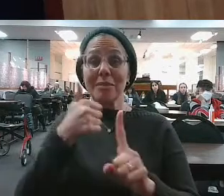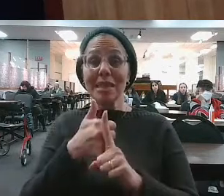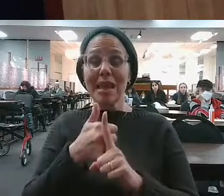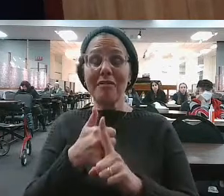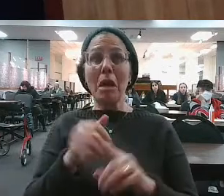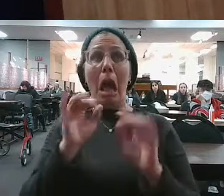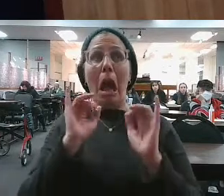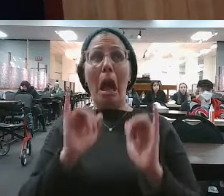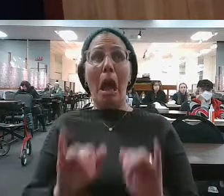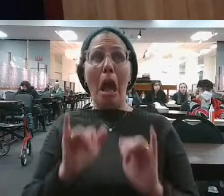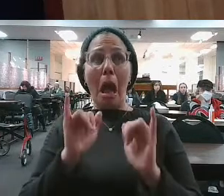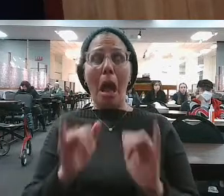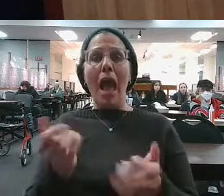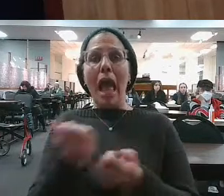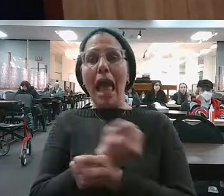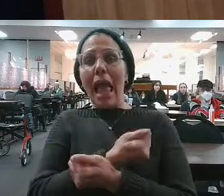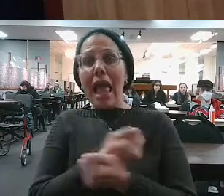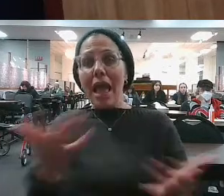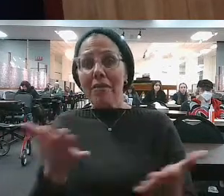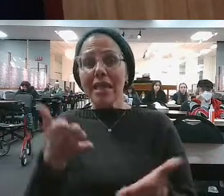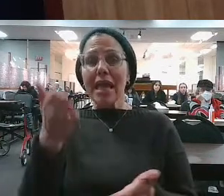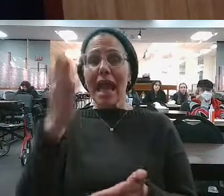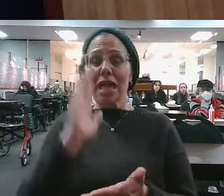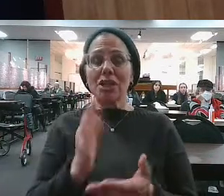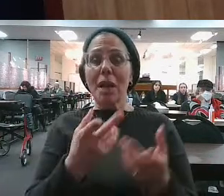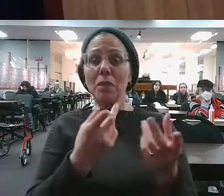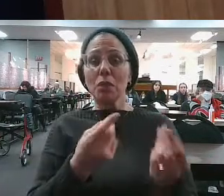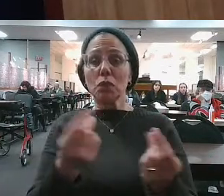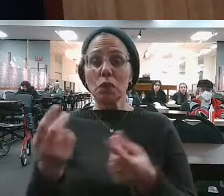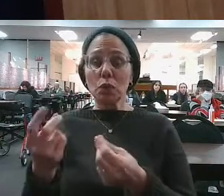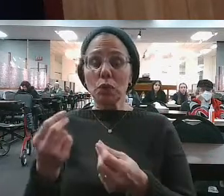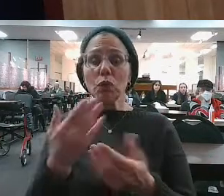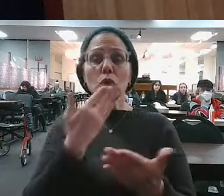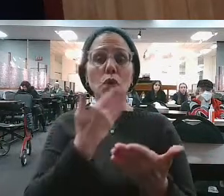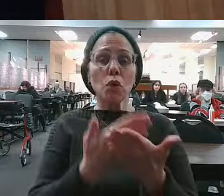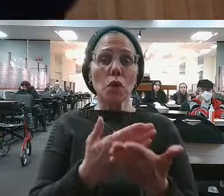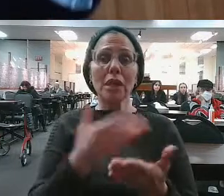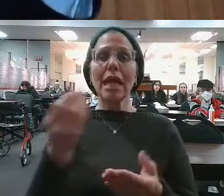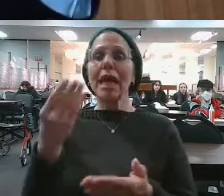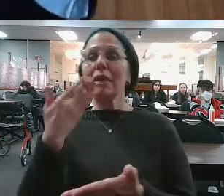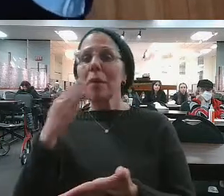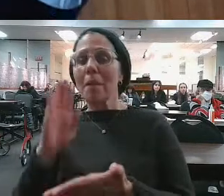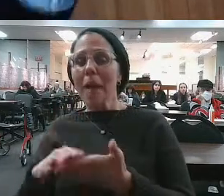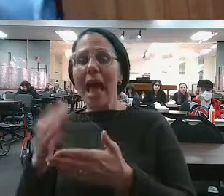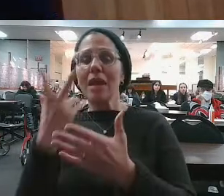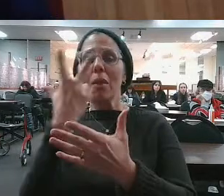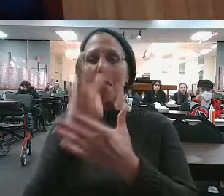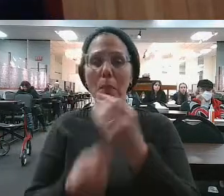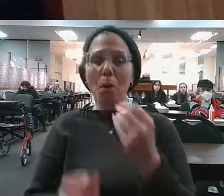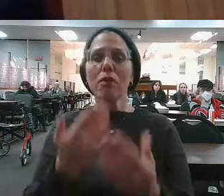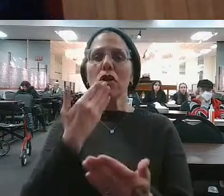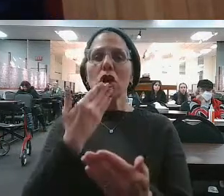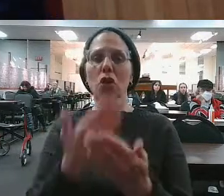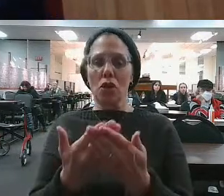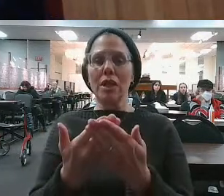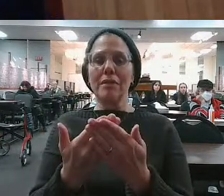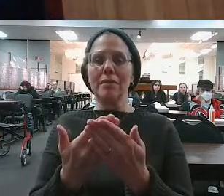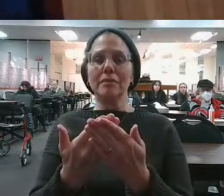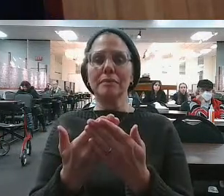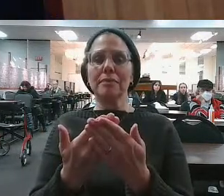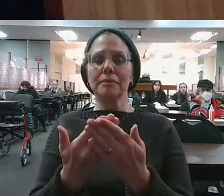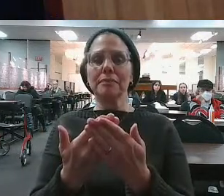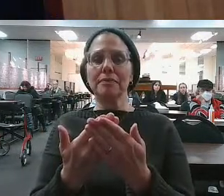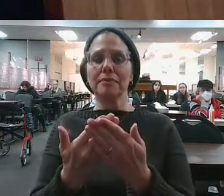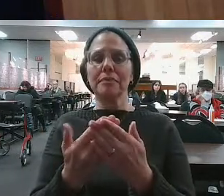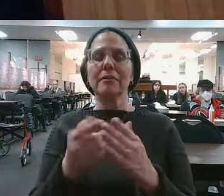that everything that HaKadosh Baruch Hu does, the good and the bad, is good because good comes out of the bad. And Moshe Rabbeinu discovers this